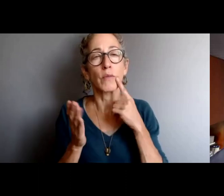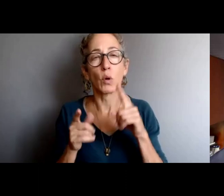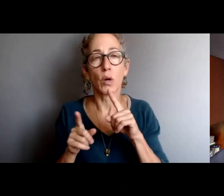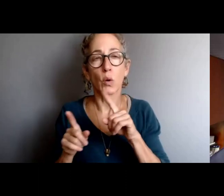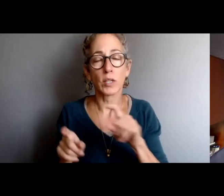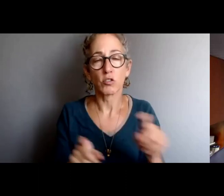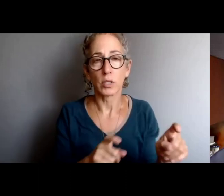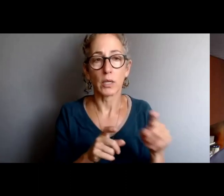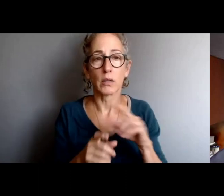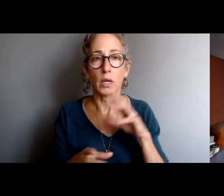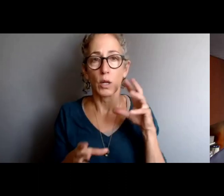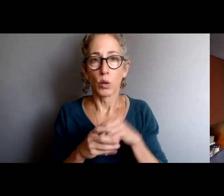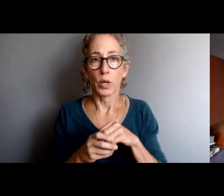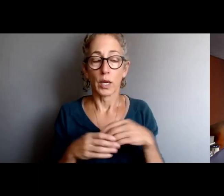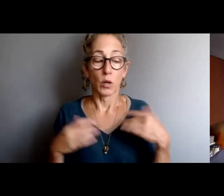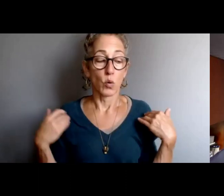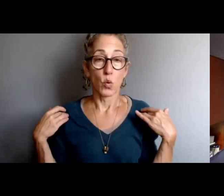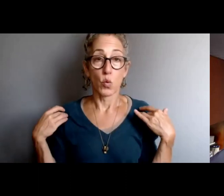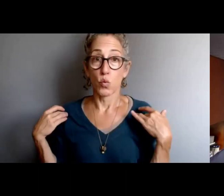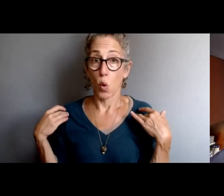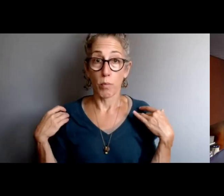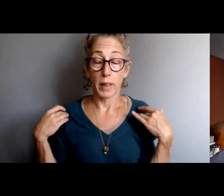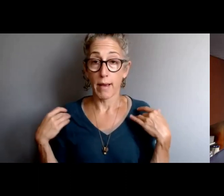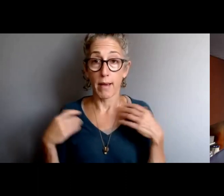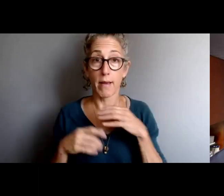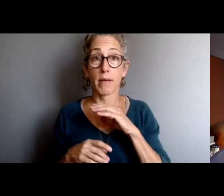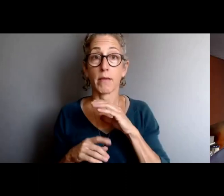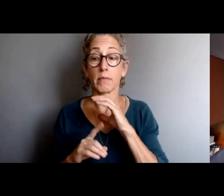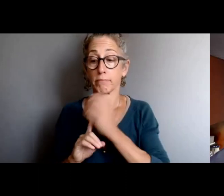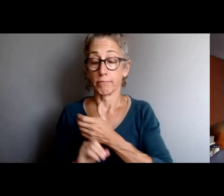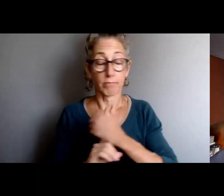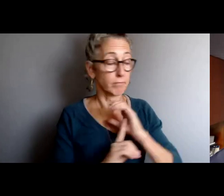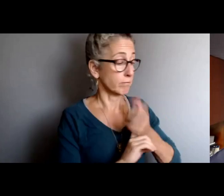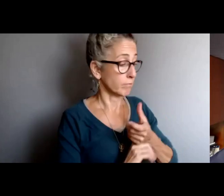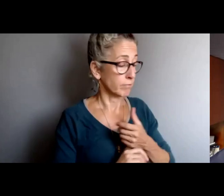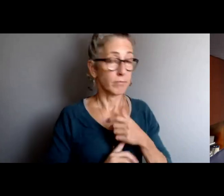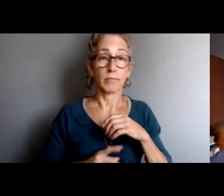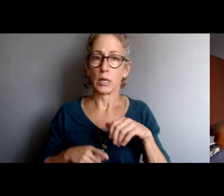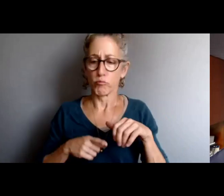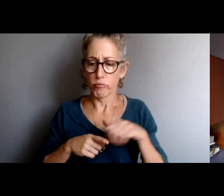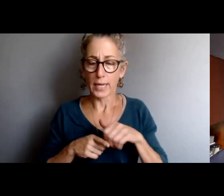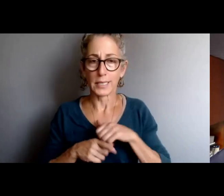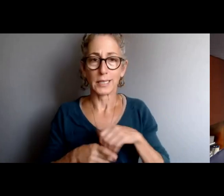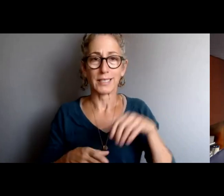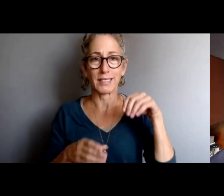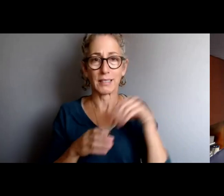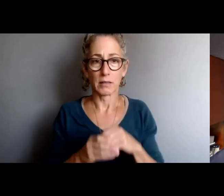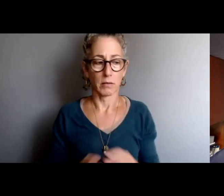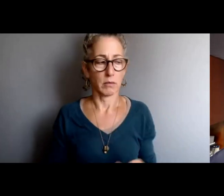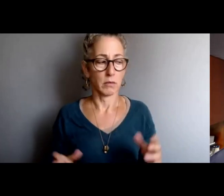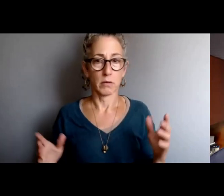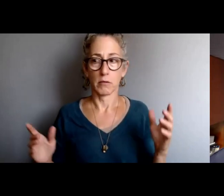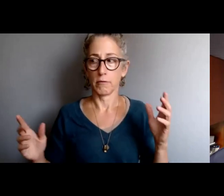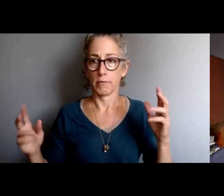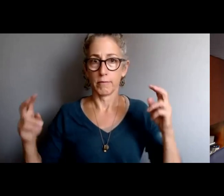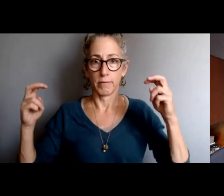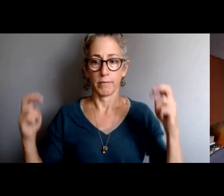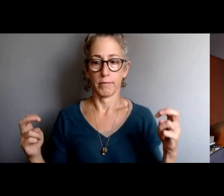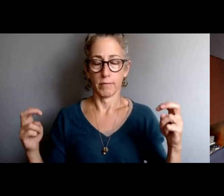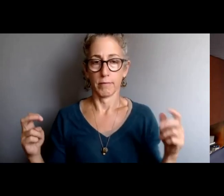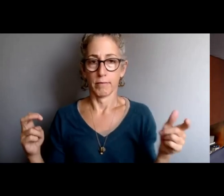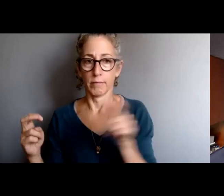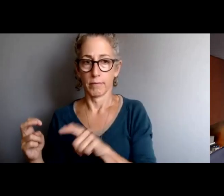including role-playing and practice sessions, so they understand how to conduct open-ended